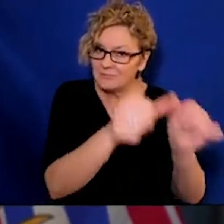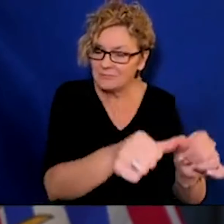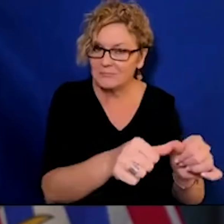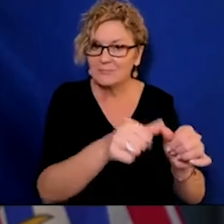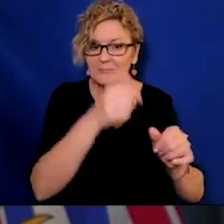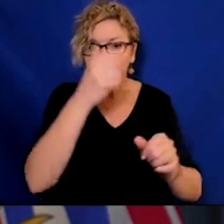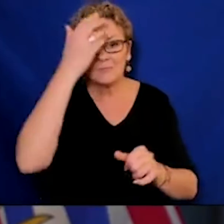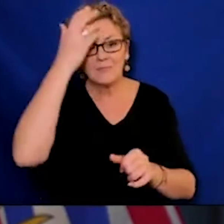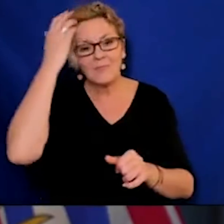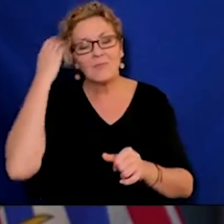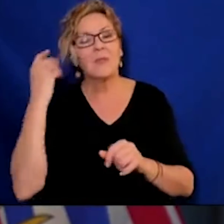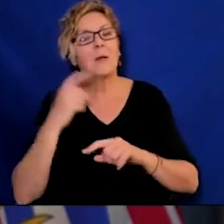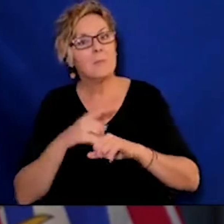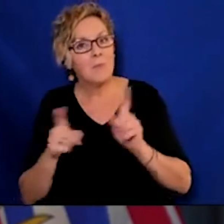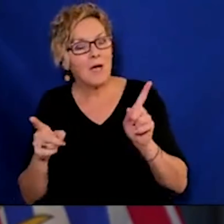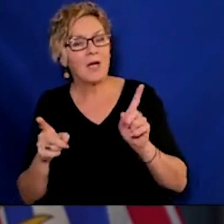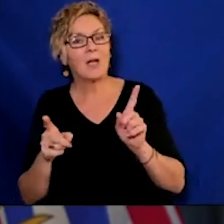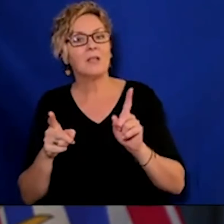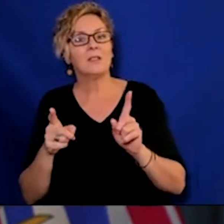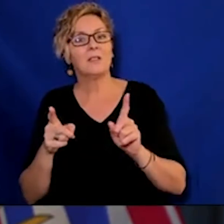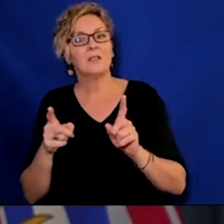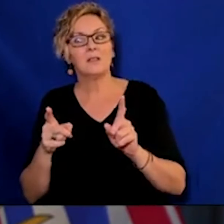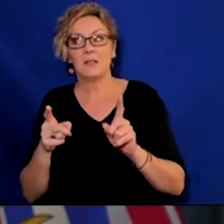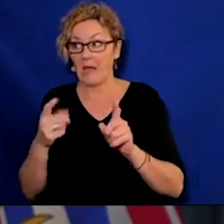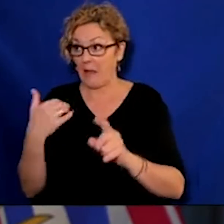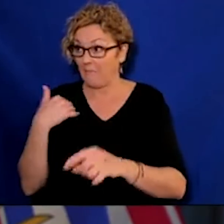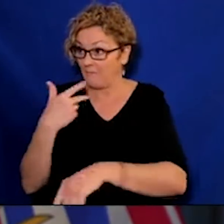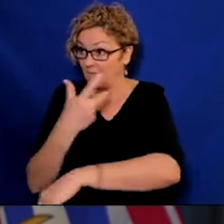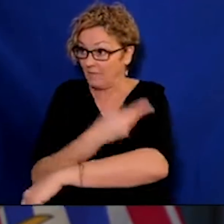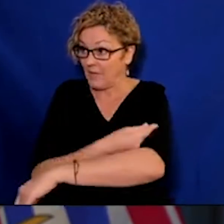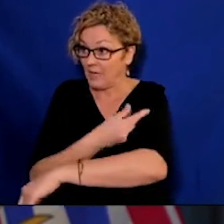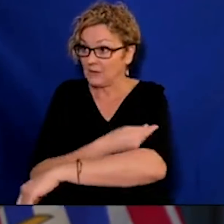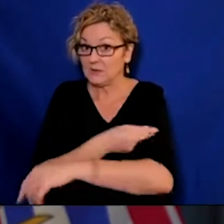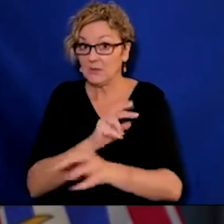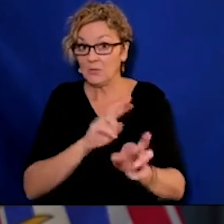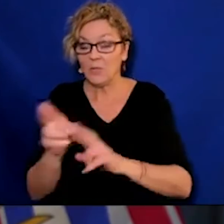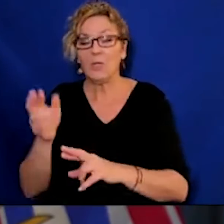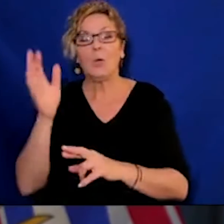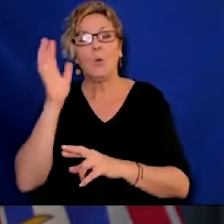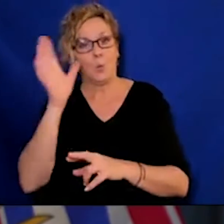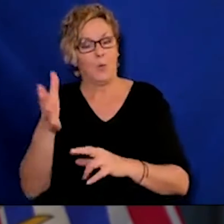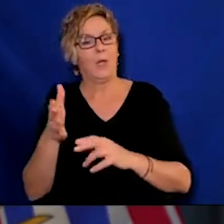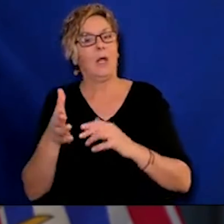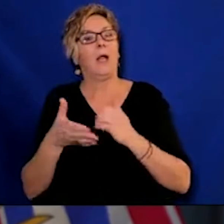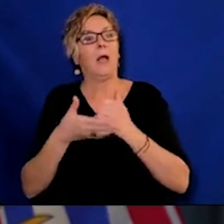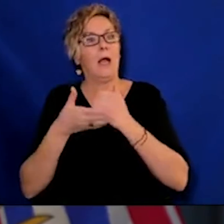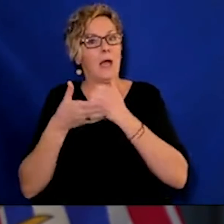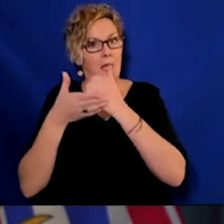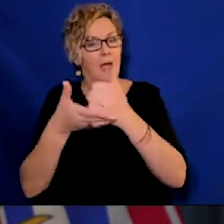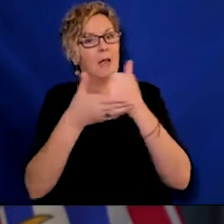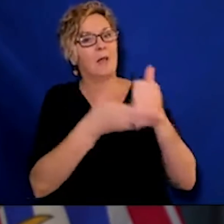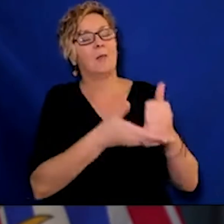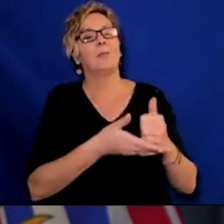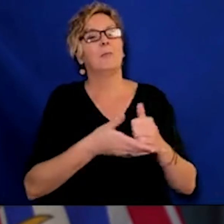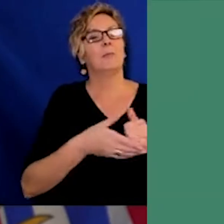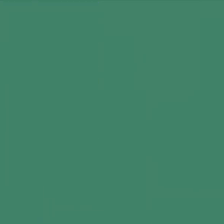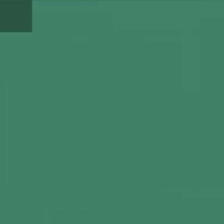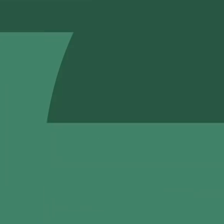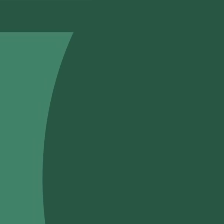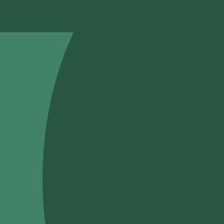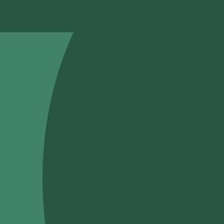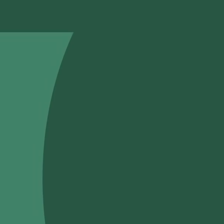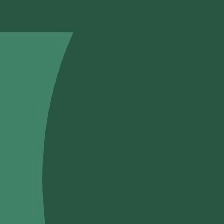I am confident, you know, by this time next year, we will have vaccine available for anybody in British Columbia.